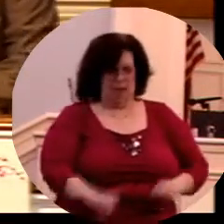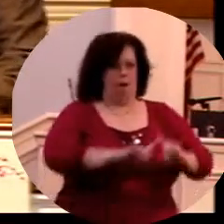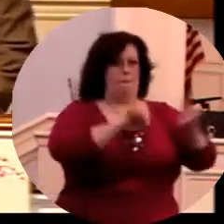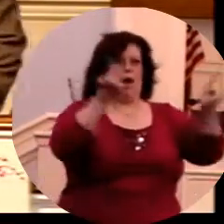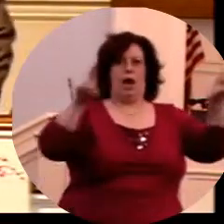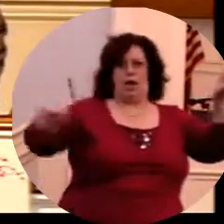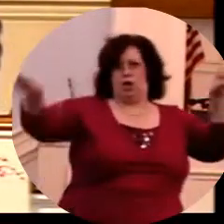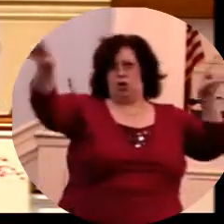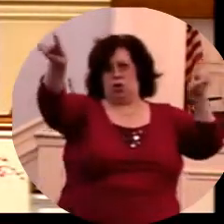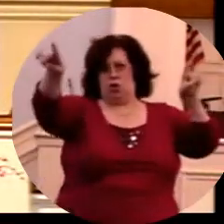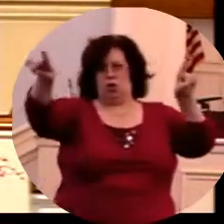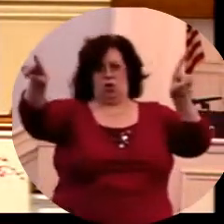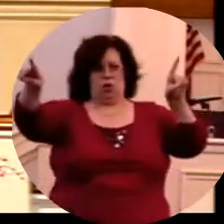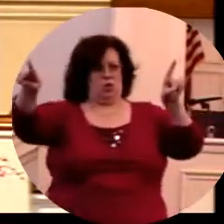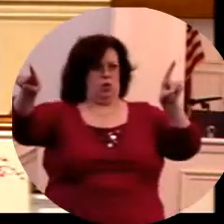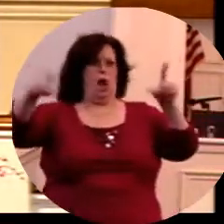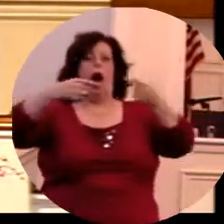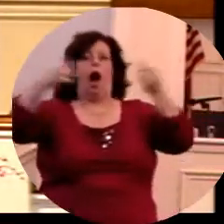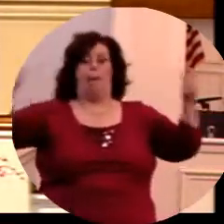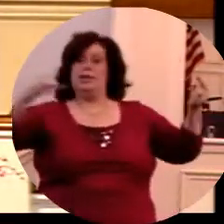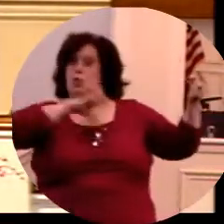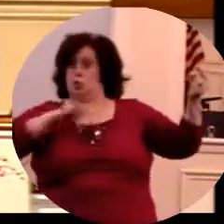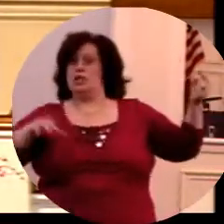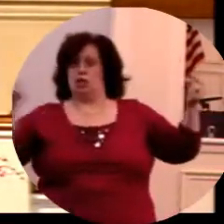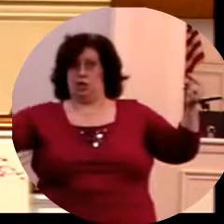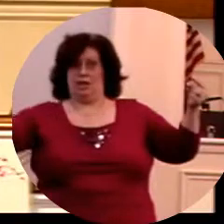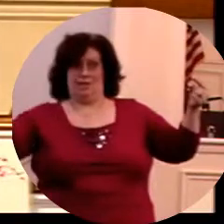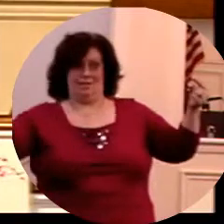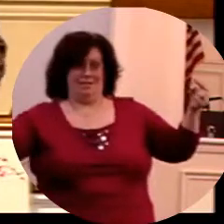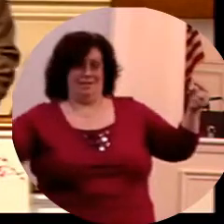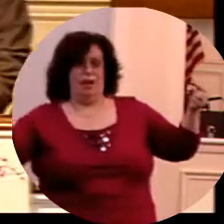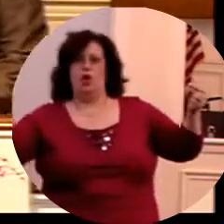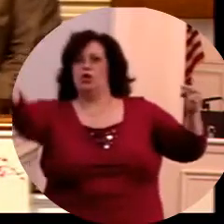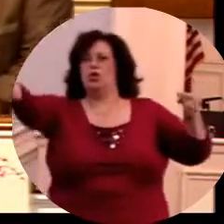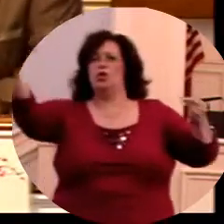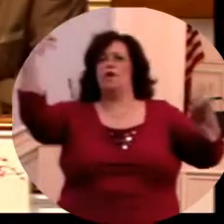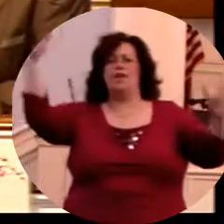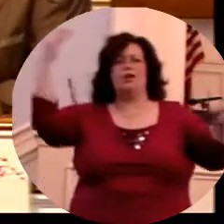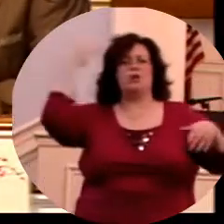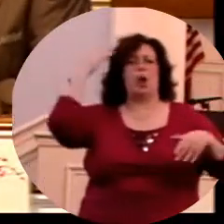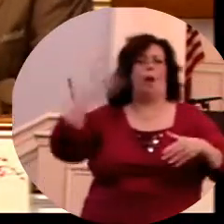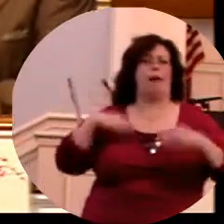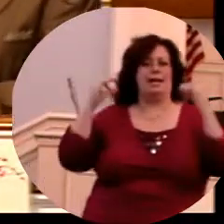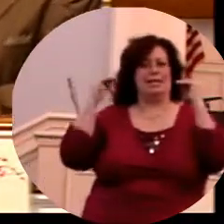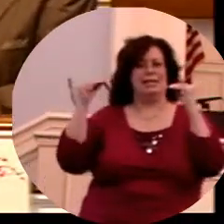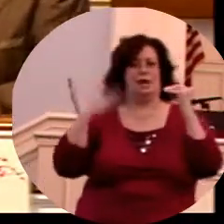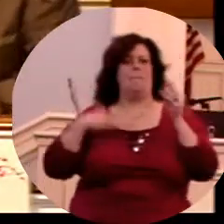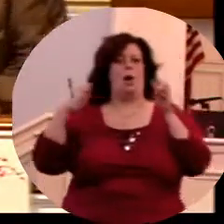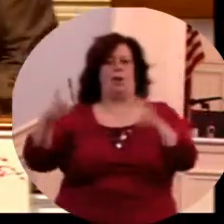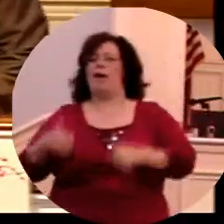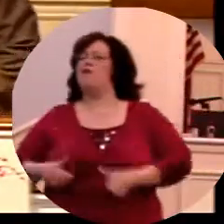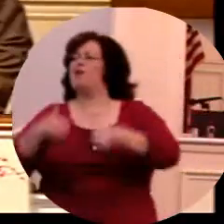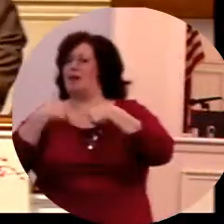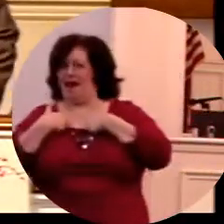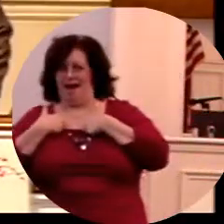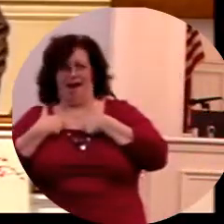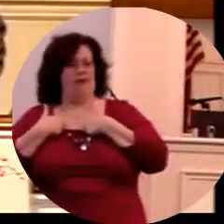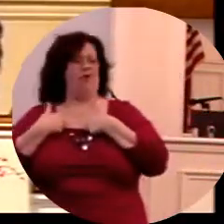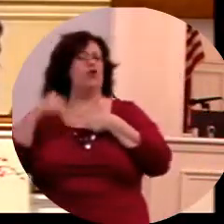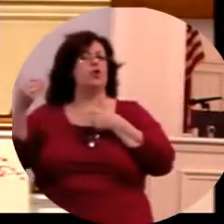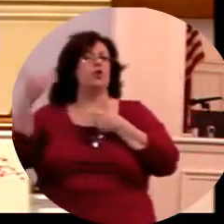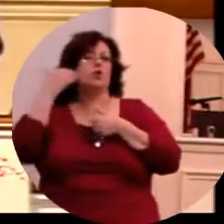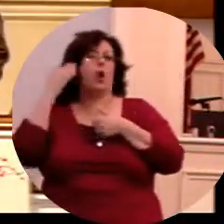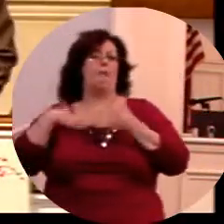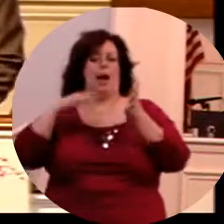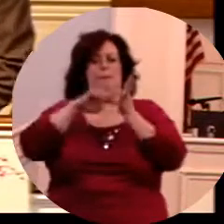nine things here that I want to count them. Number one, thou hast fully known my doctrine. Number two, my manner of